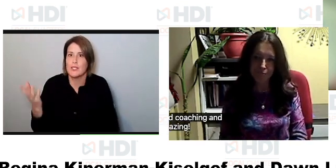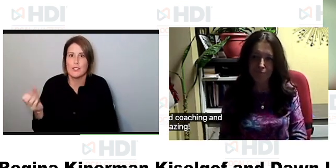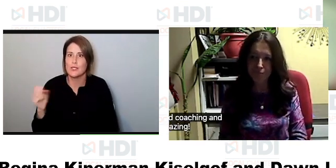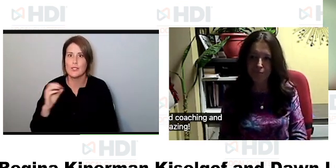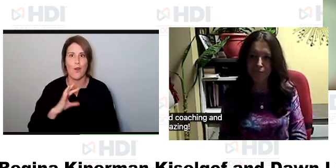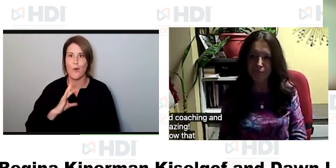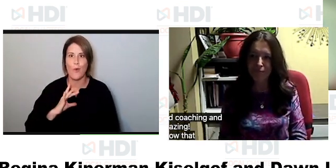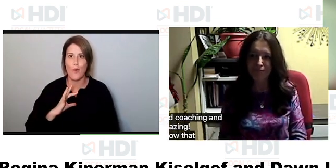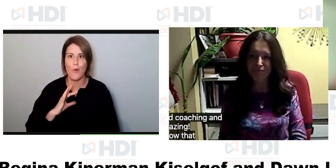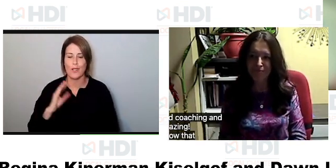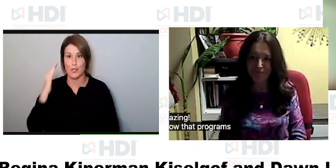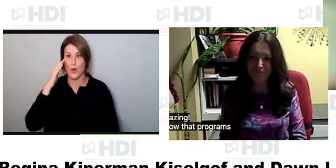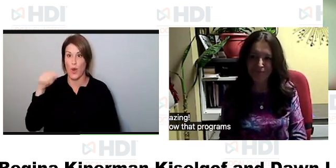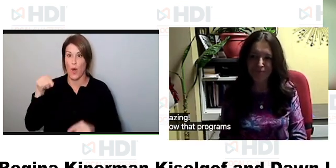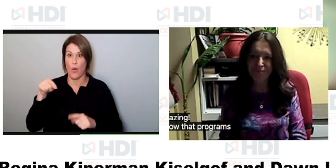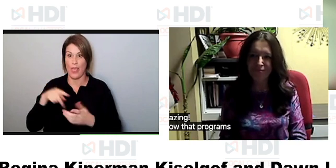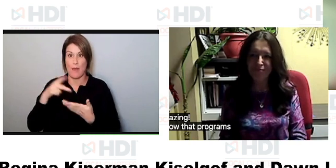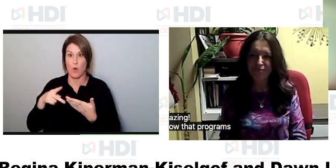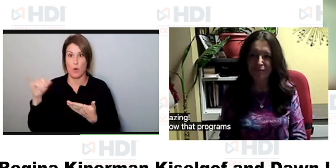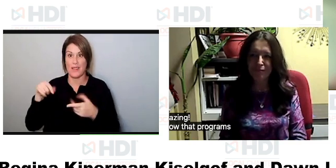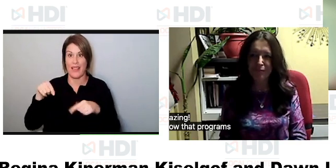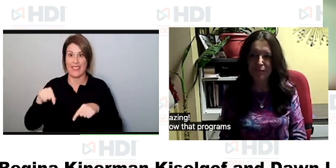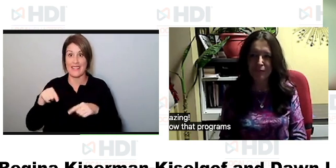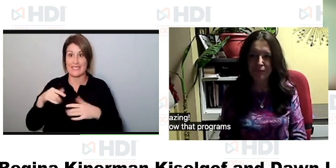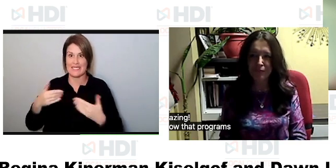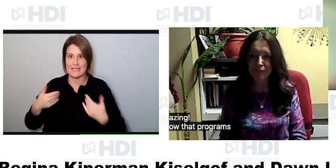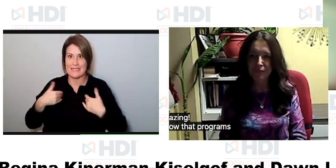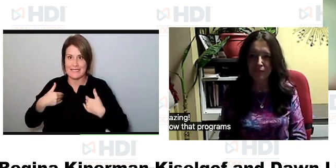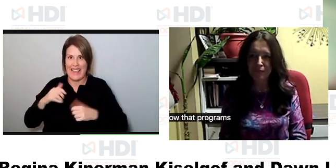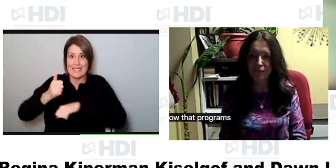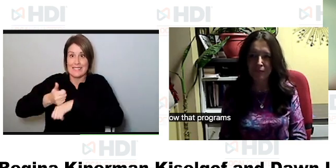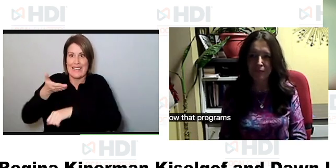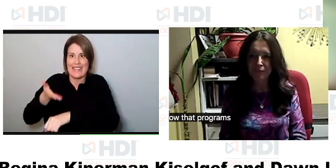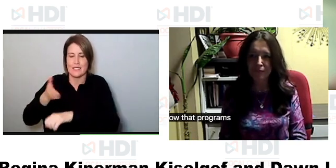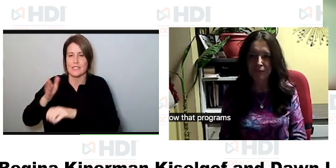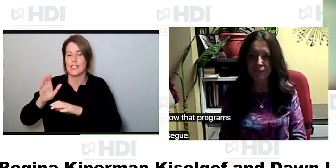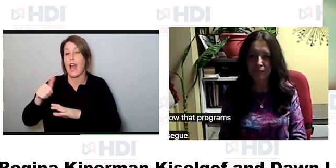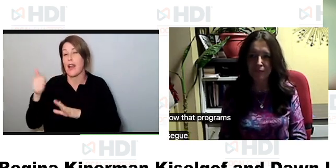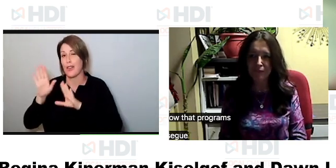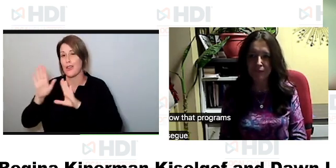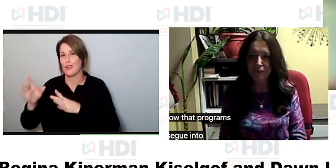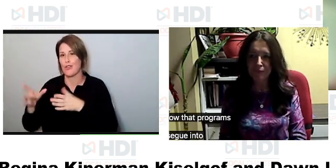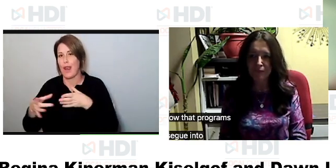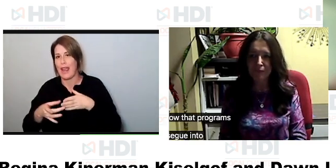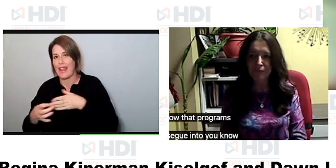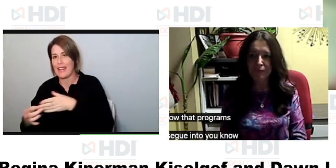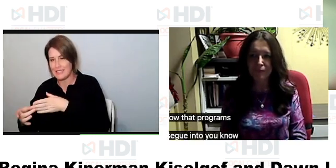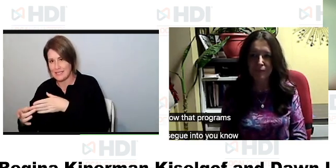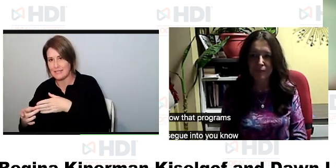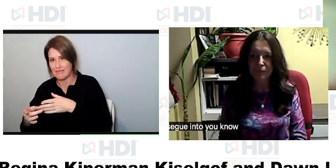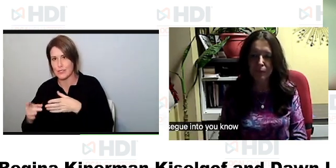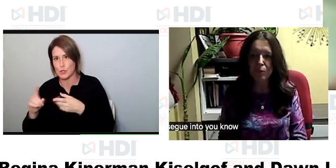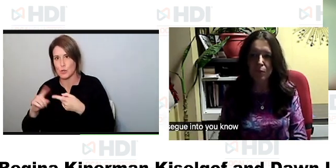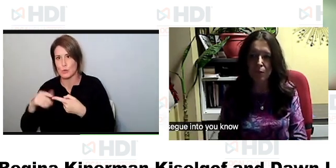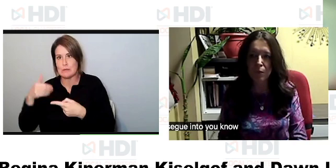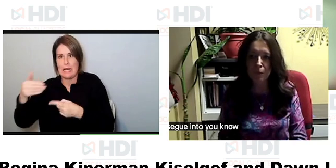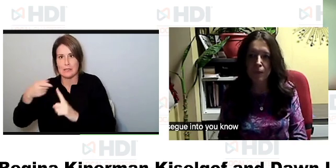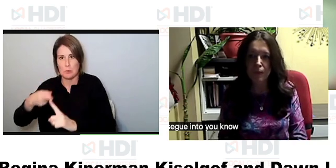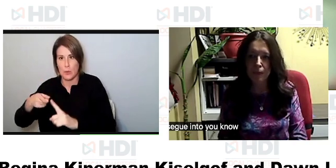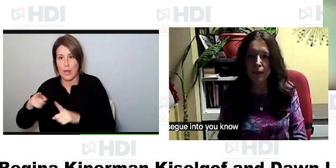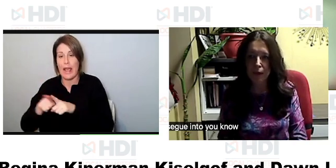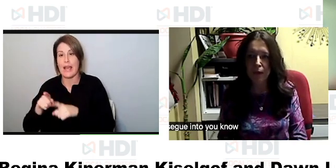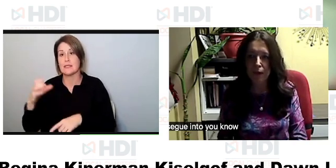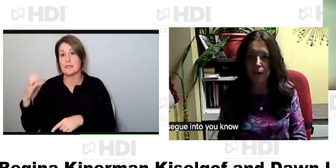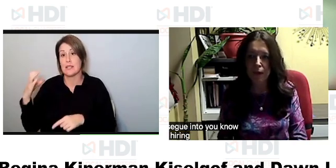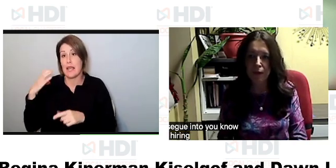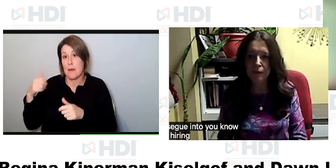that programs like this exist um and and that's a another great segue into you know as employers people who are hiring